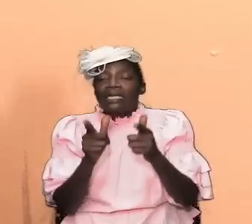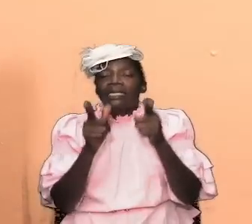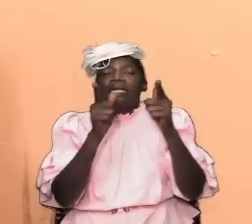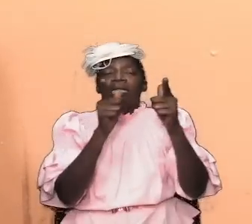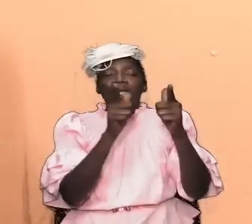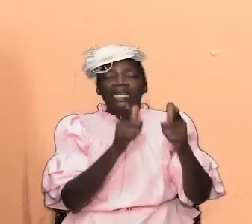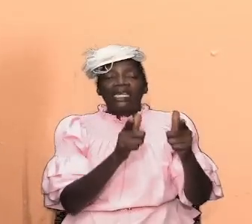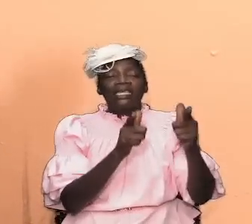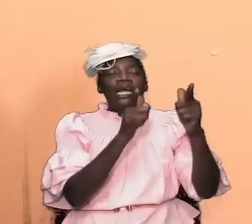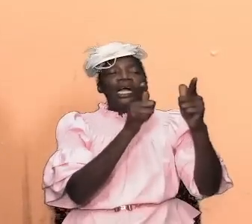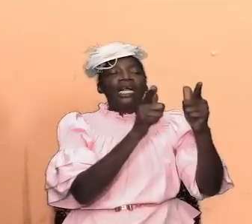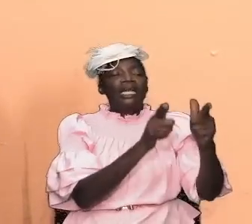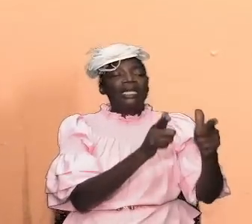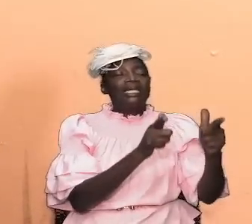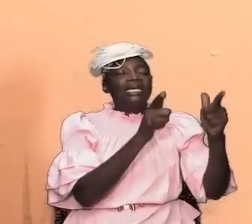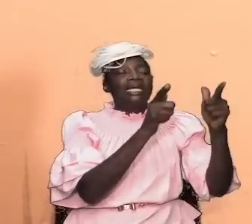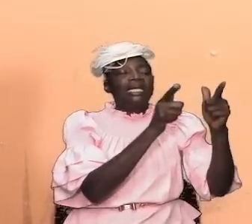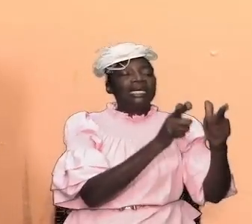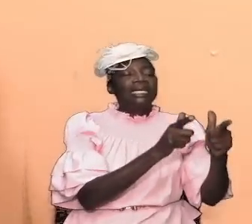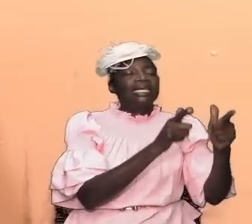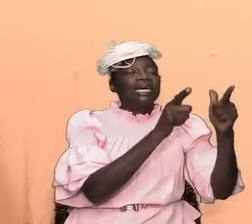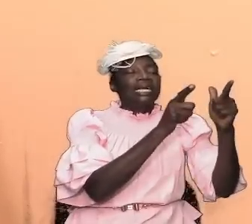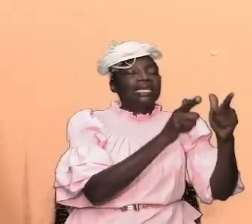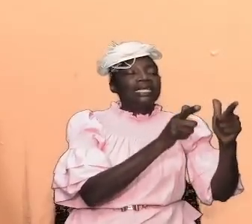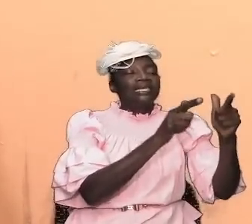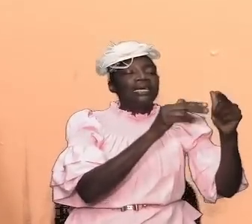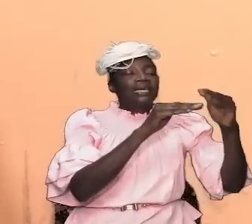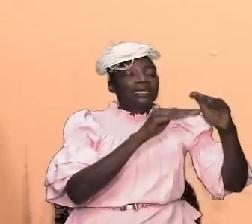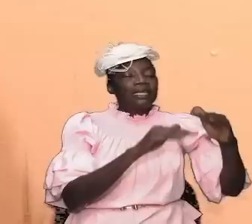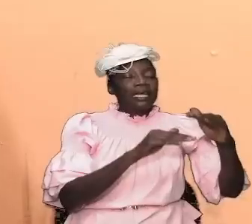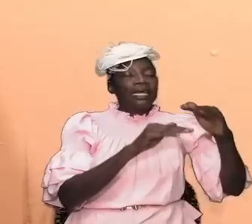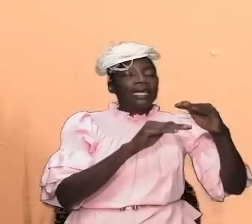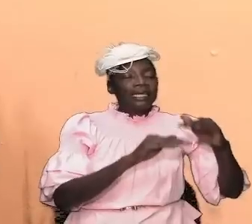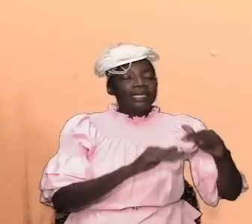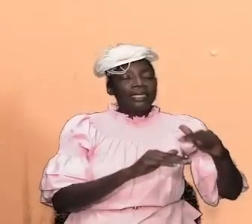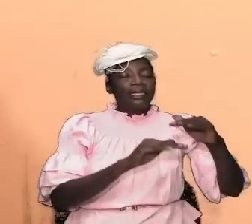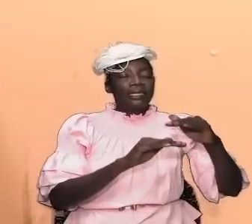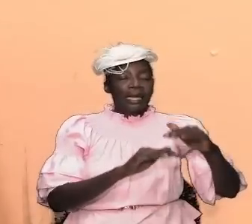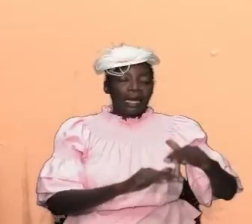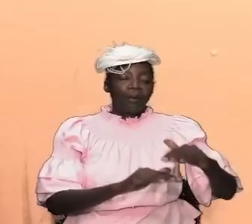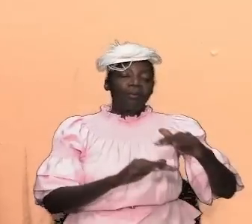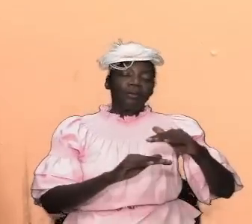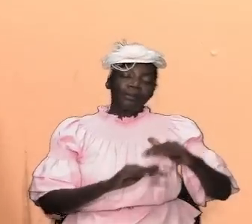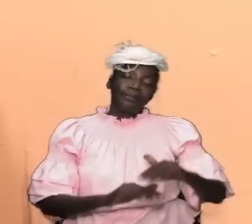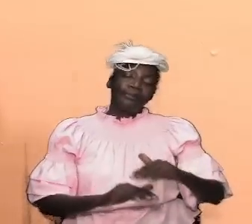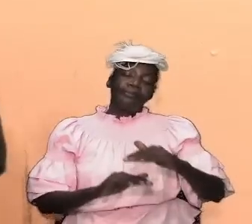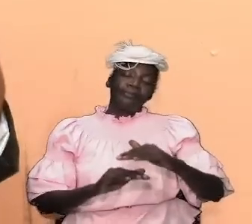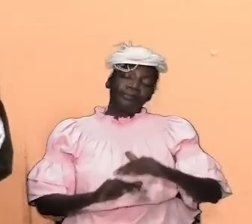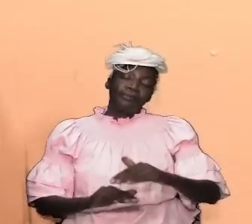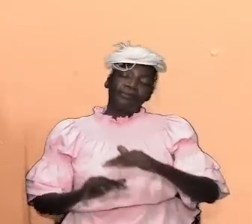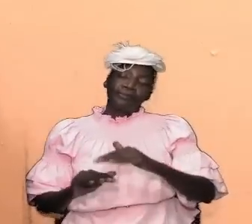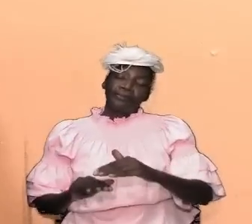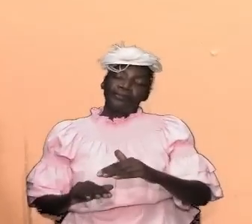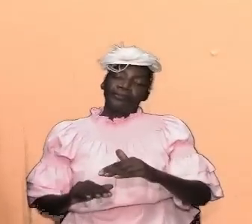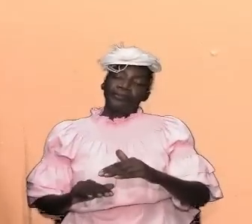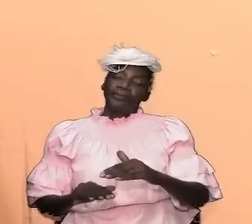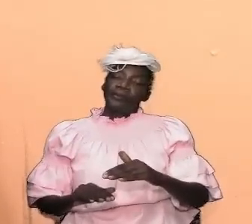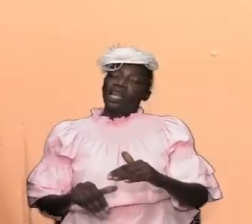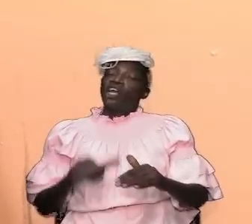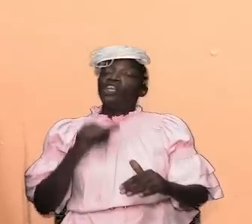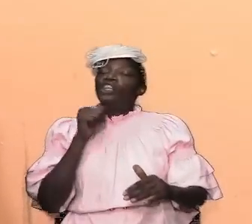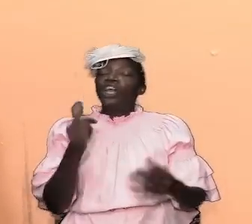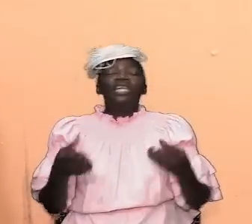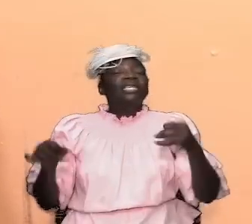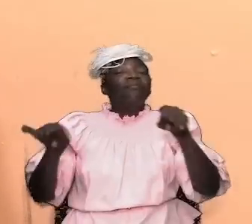things began to eat away at what was once sacrosanct in their lives